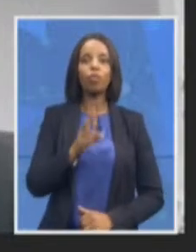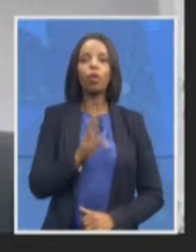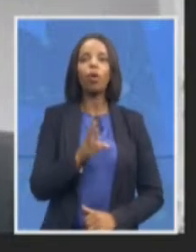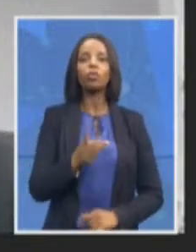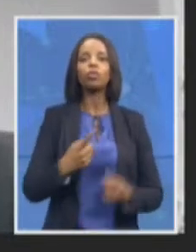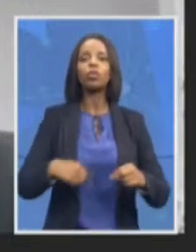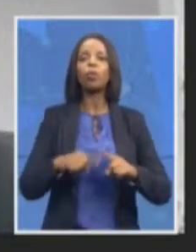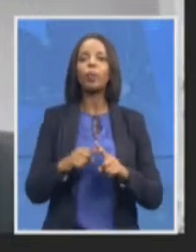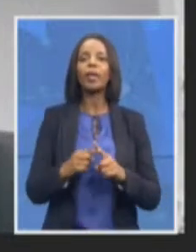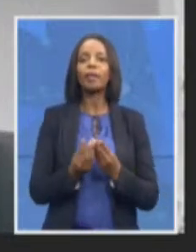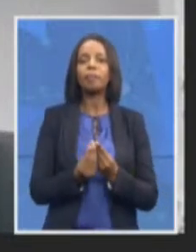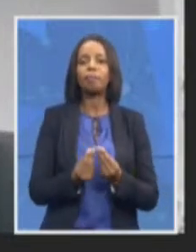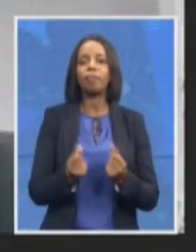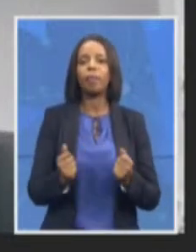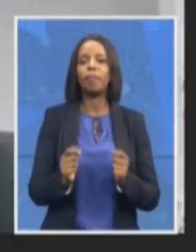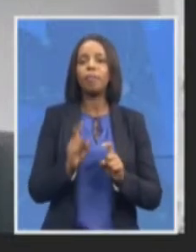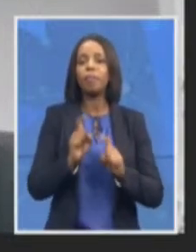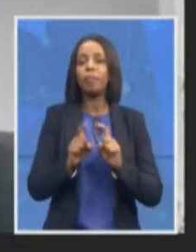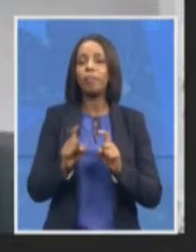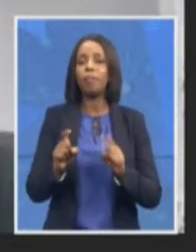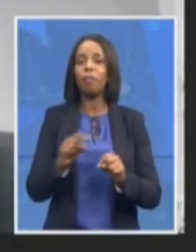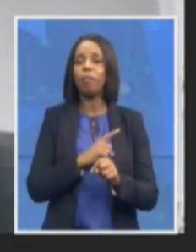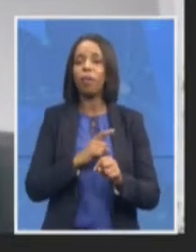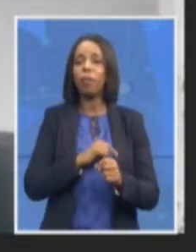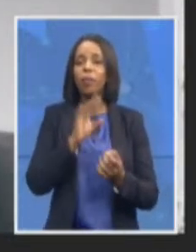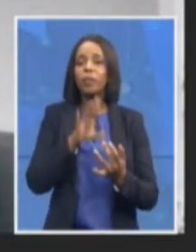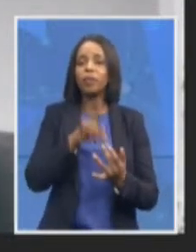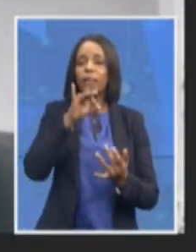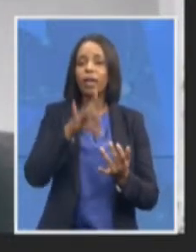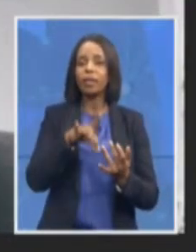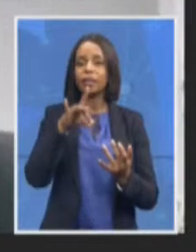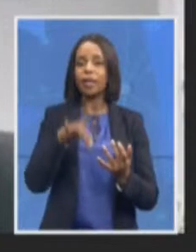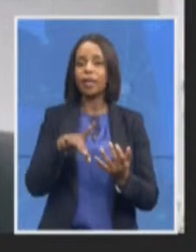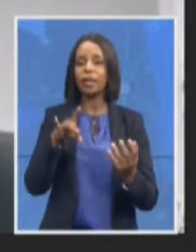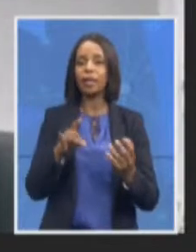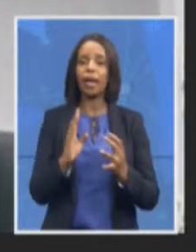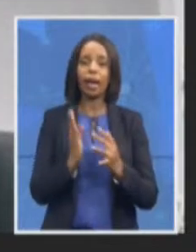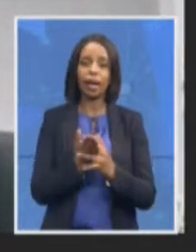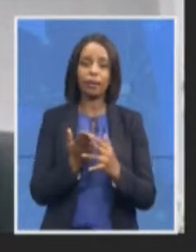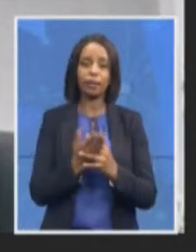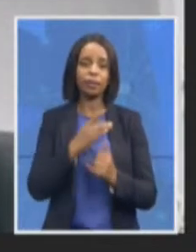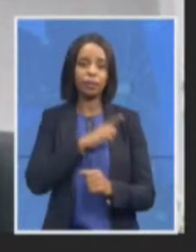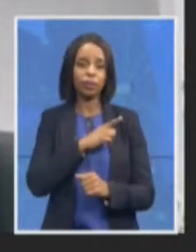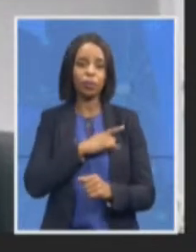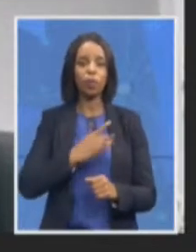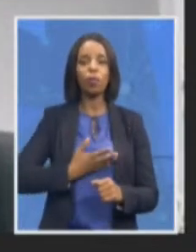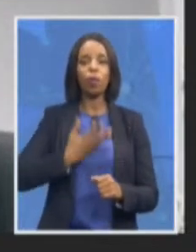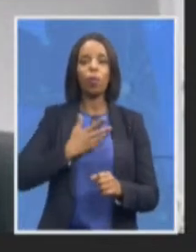a couple of cases to make sure that we can have a dedicated capacity to deal with these issues